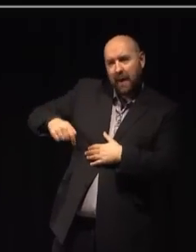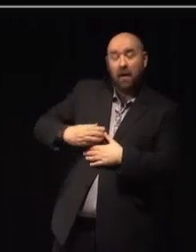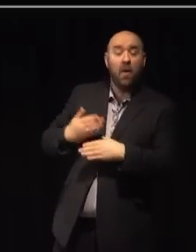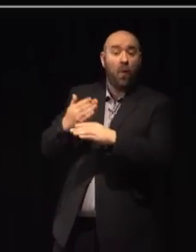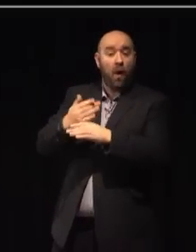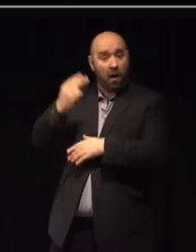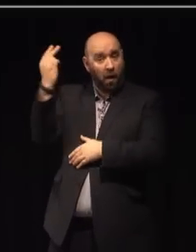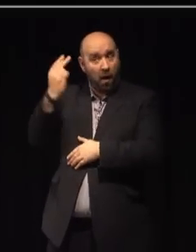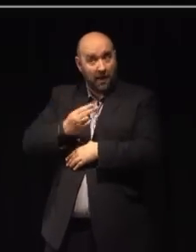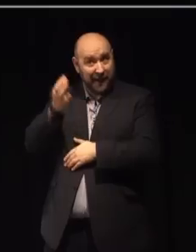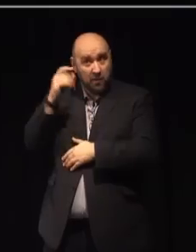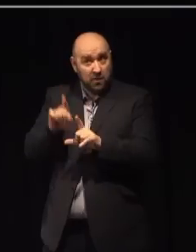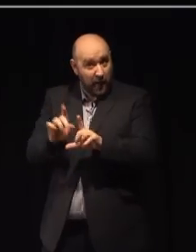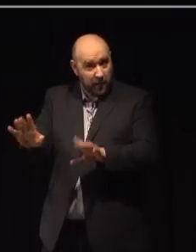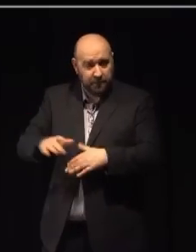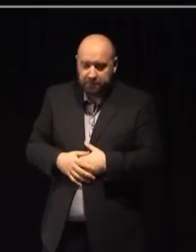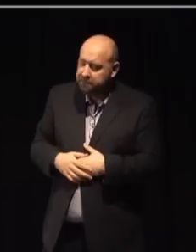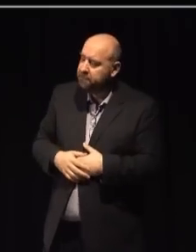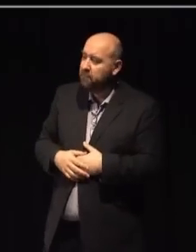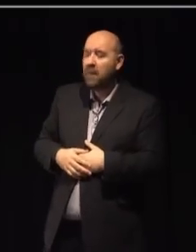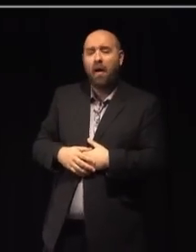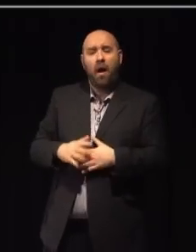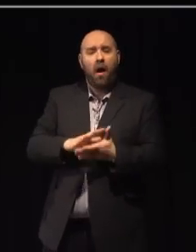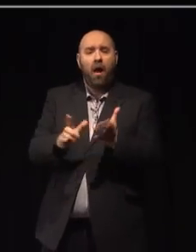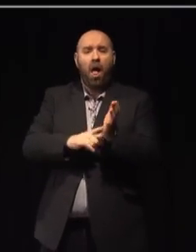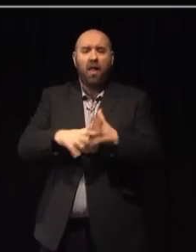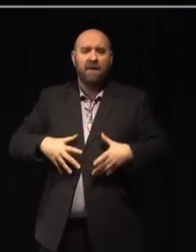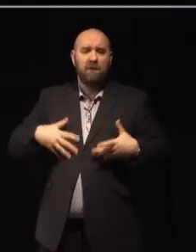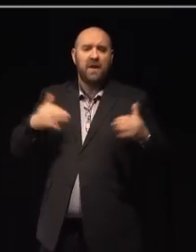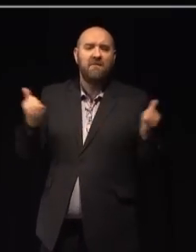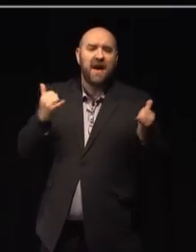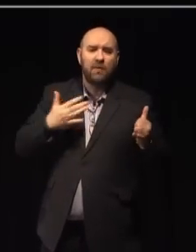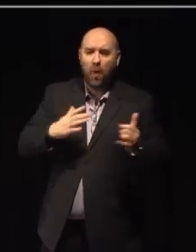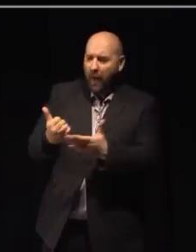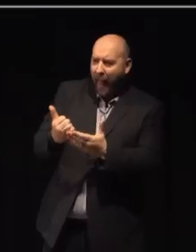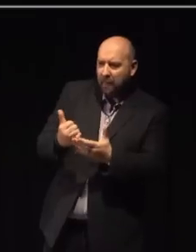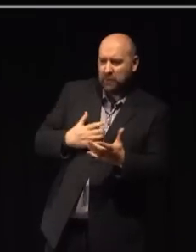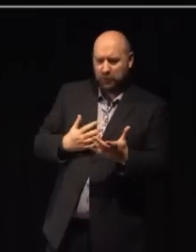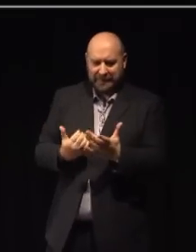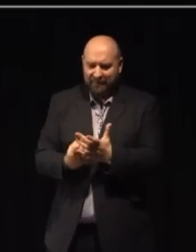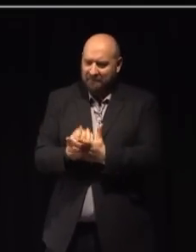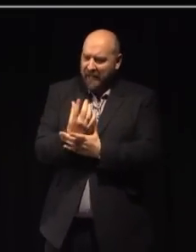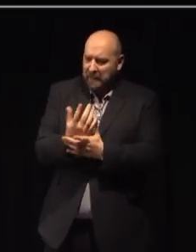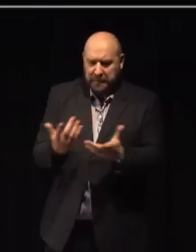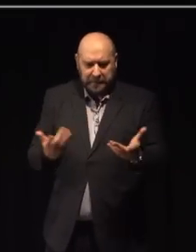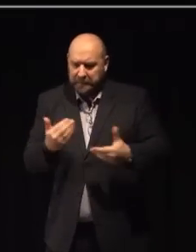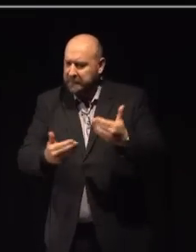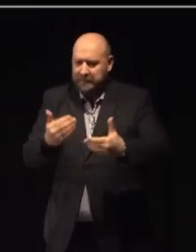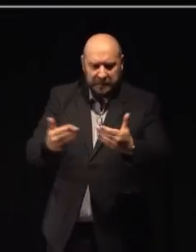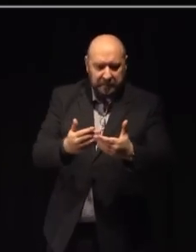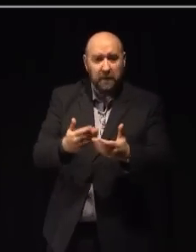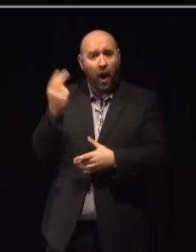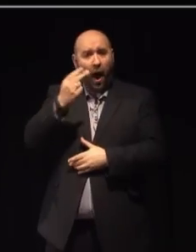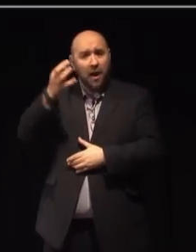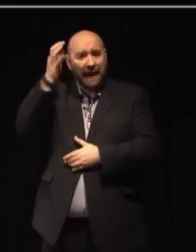Arts Council. When Hull's Freedom Festival needed help developing its direction, the Arts Council's local relationship managers